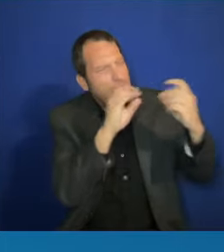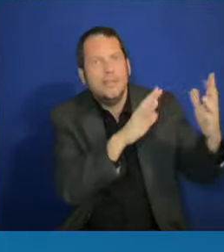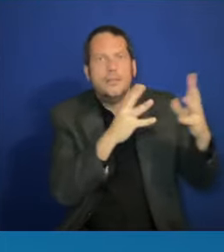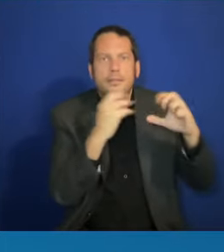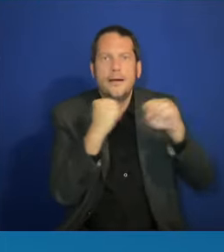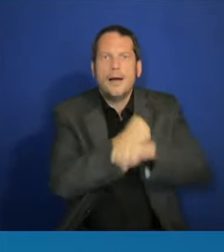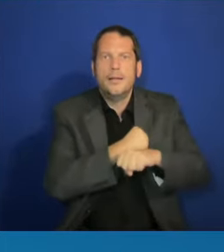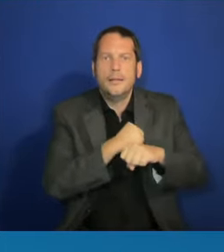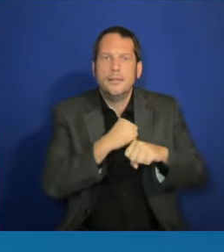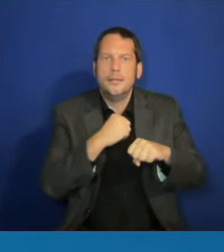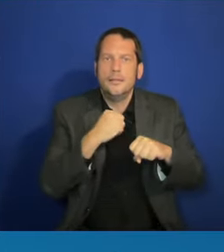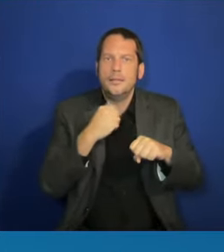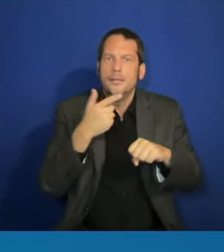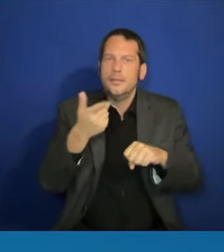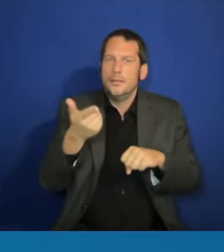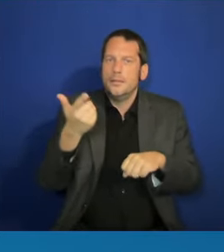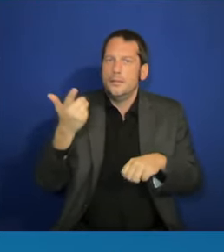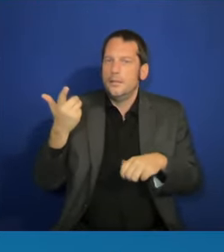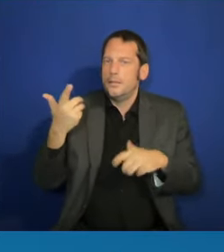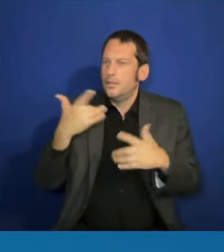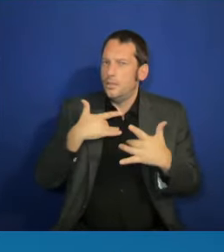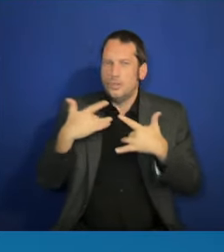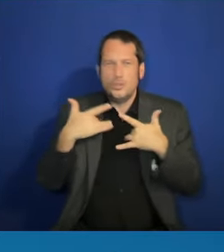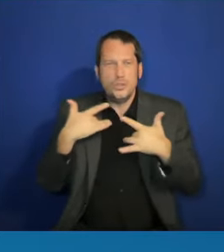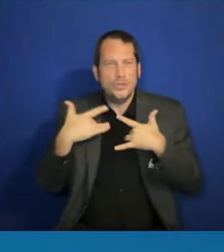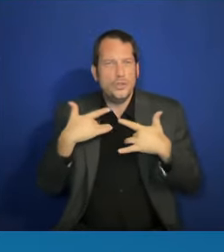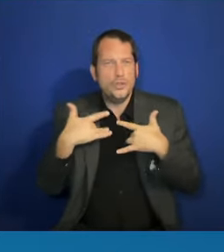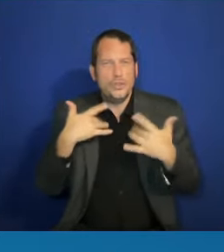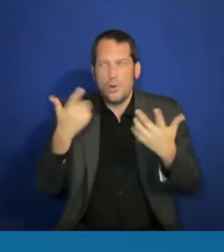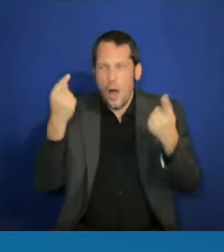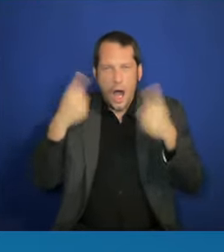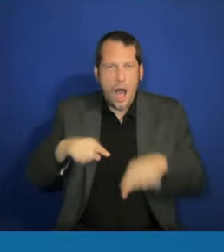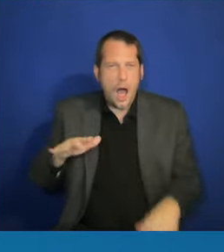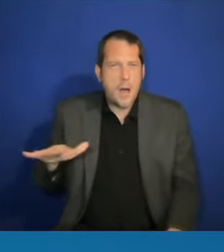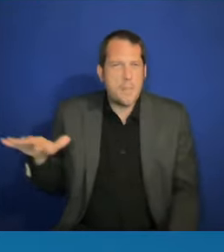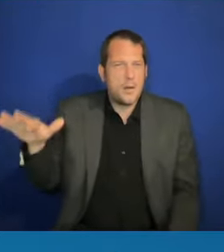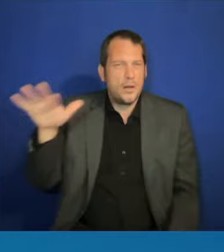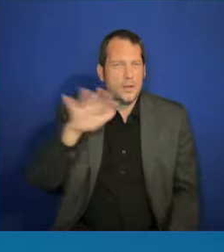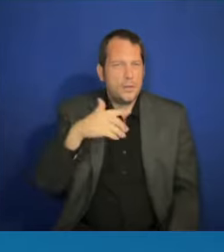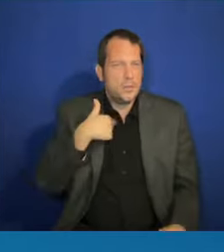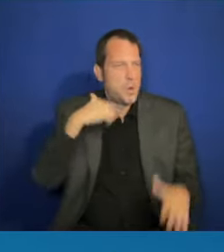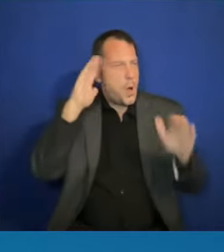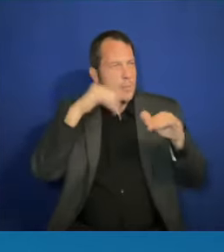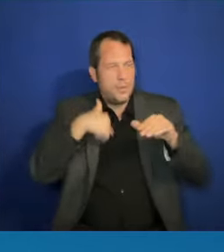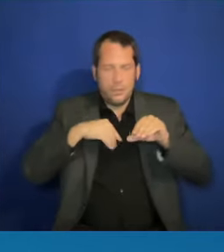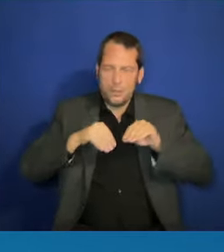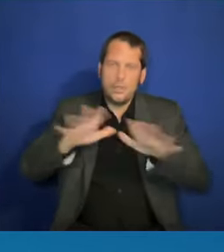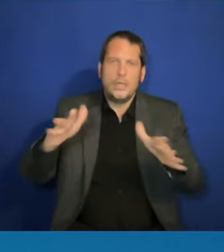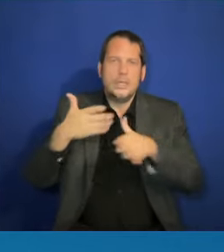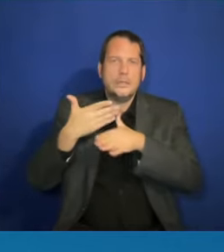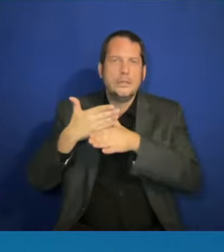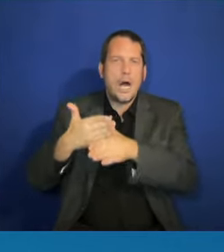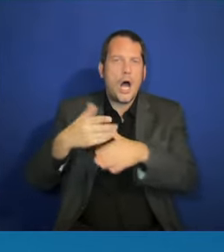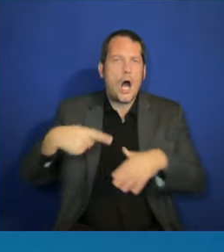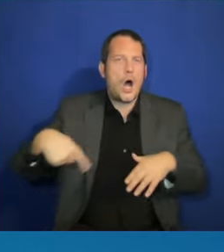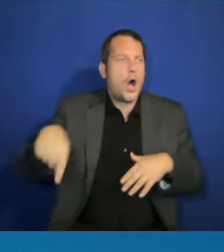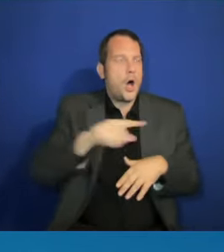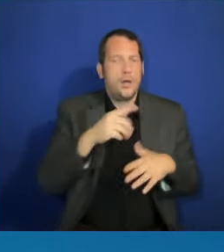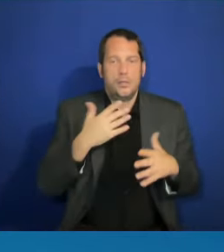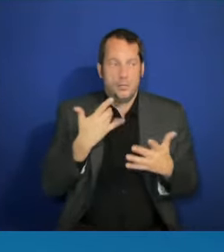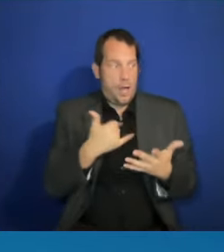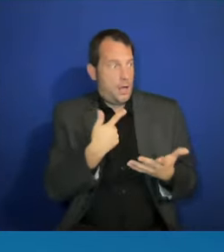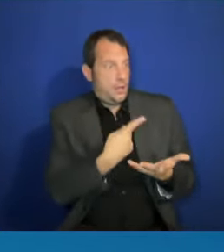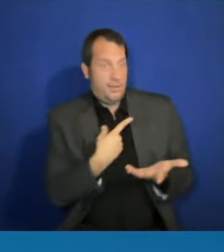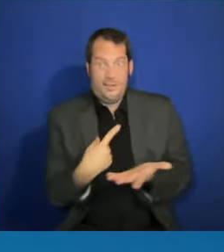happening, I hope I can share with everyone through this bit of my conversation that there's a lot of good stuff happening in our